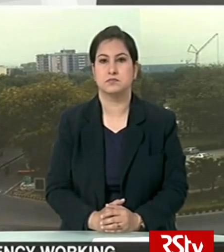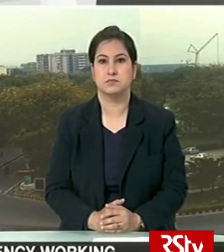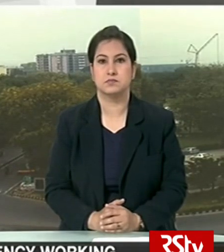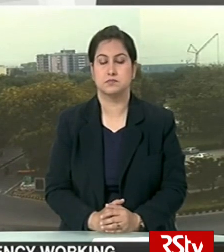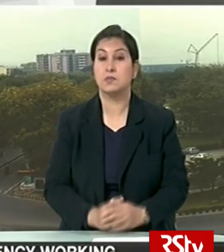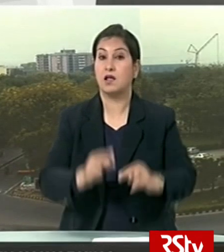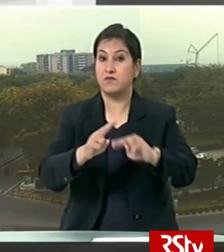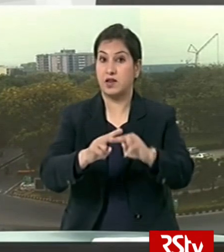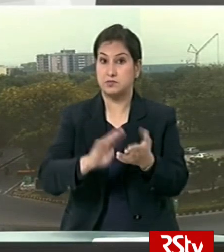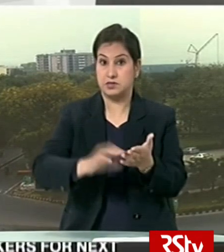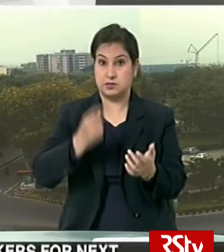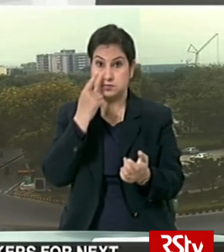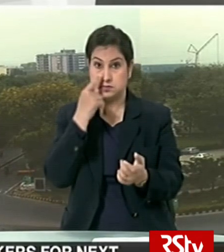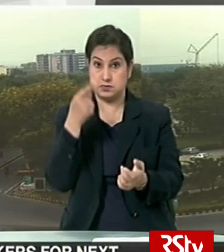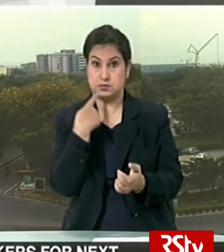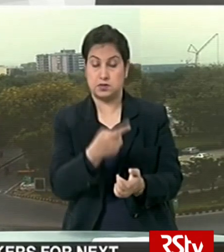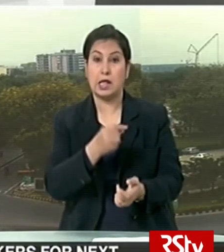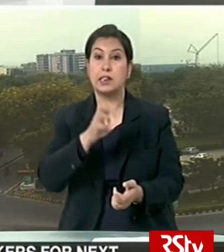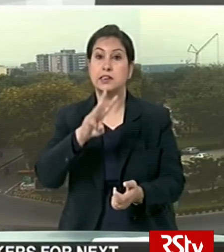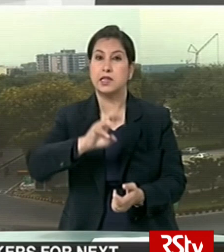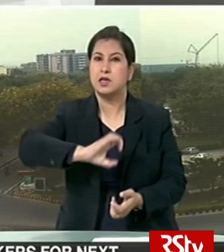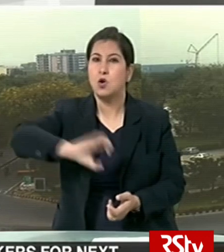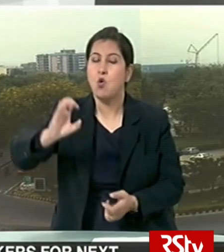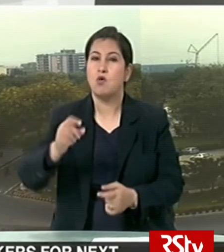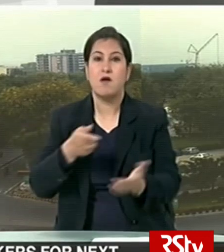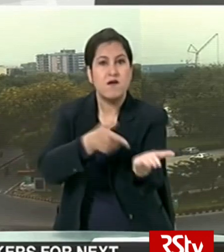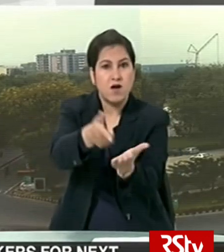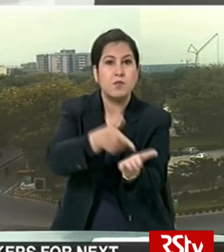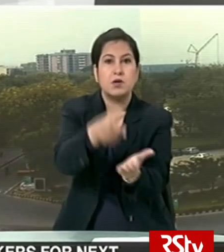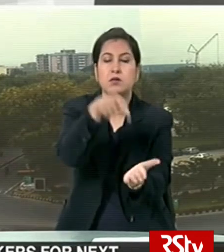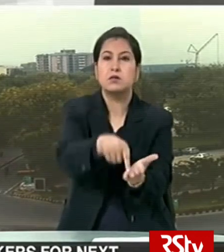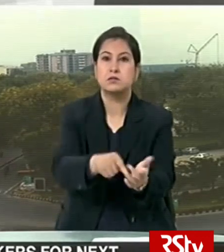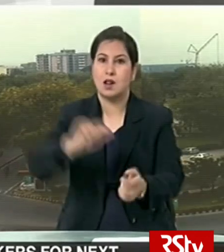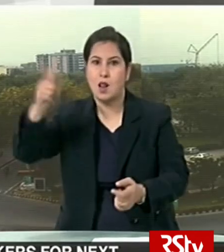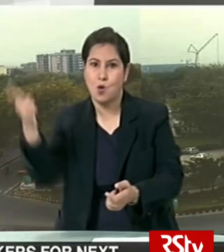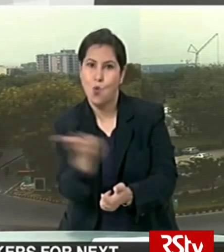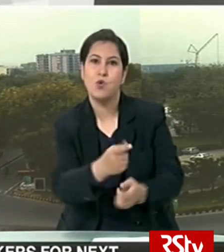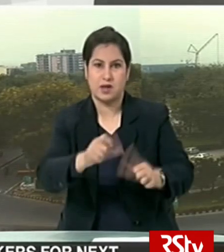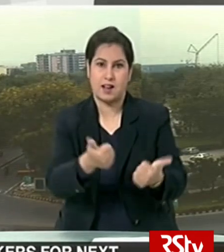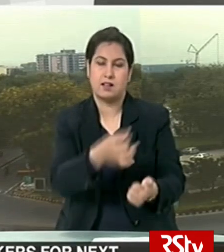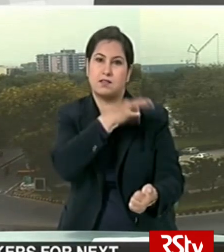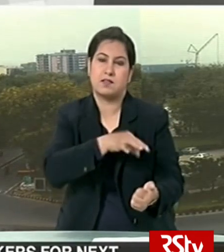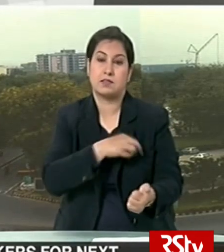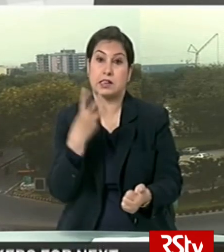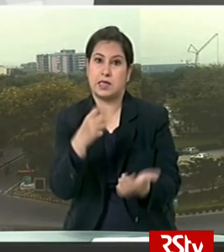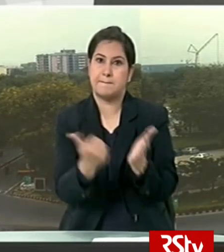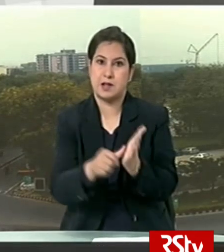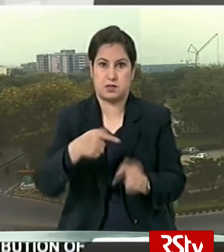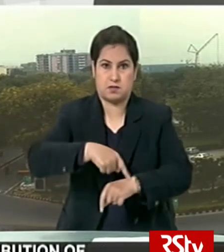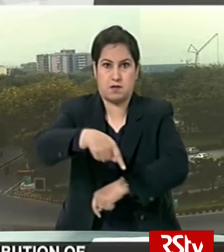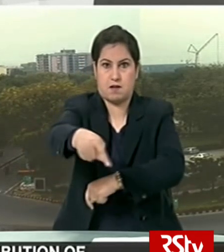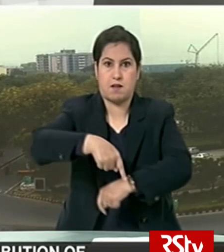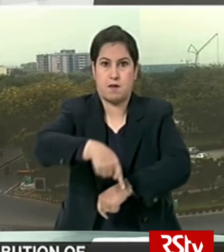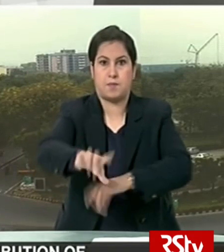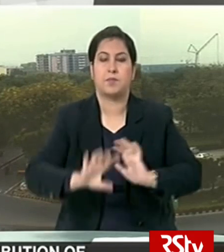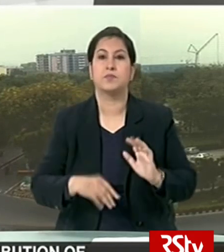finance minister sitharaman said that three crore farmers have availed concessional loans with the benefit of three month